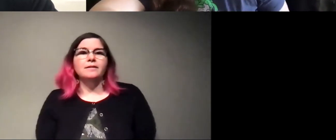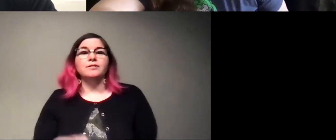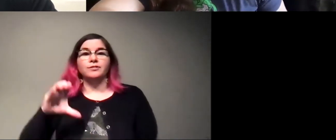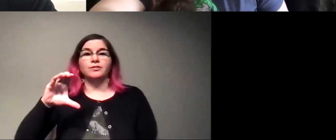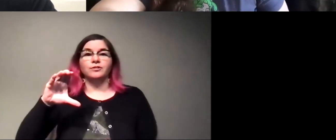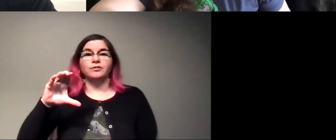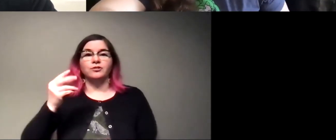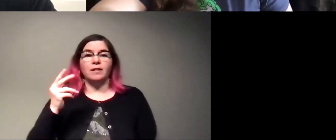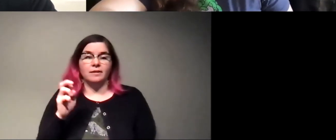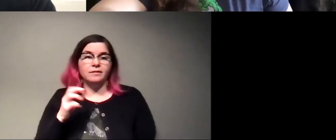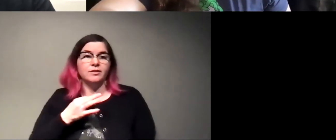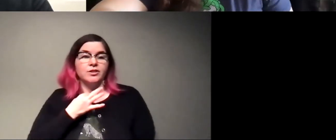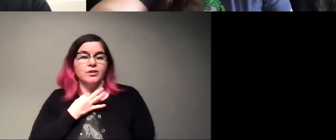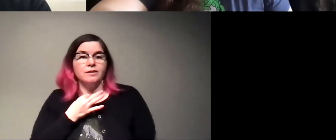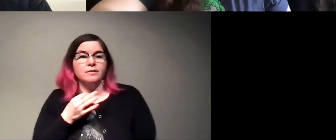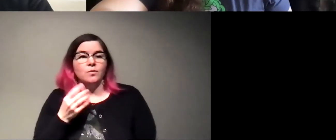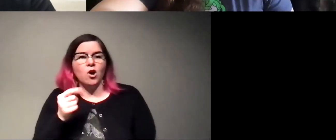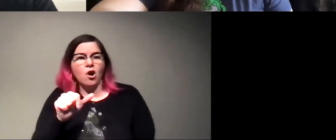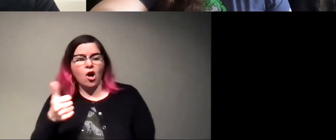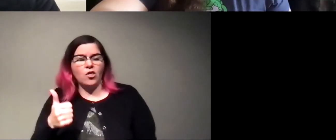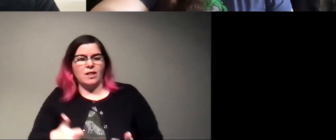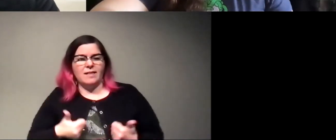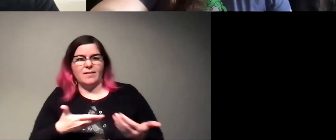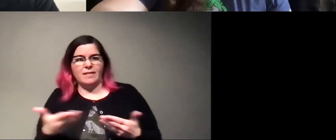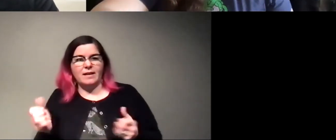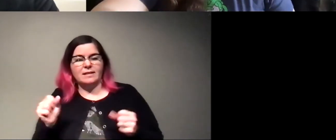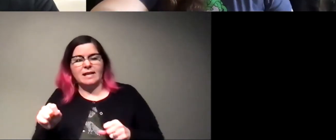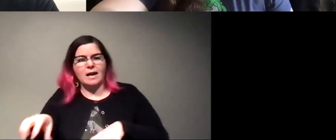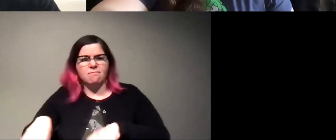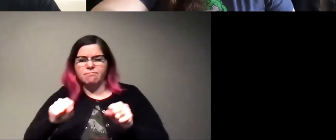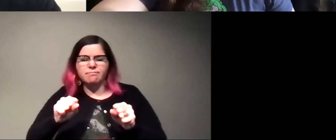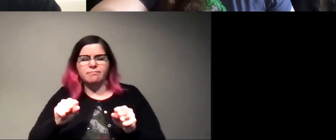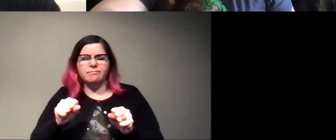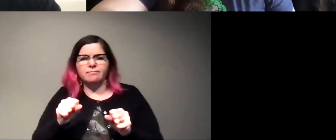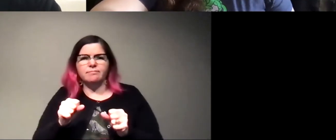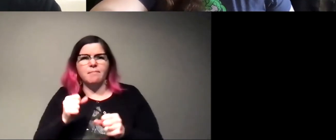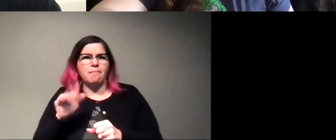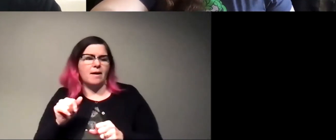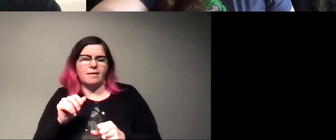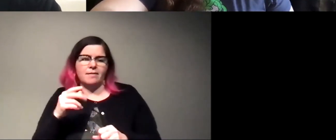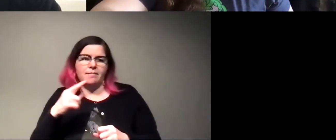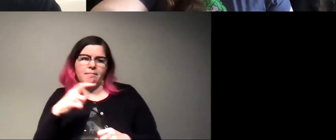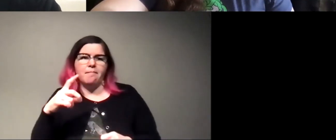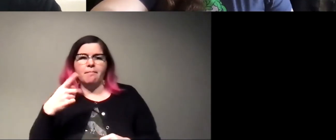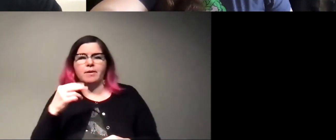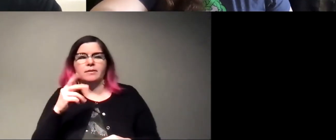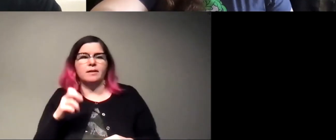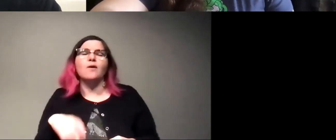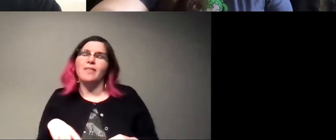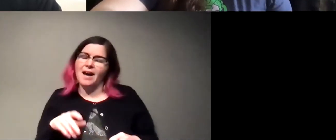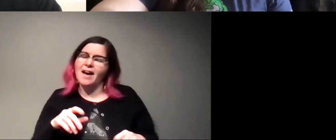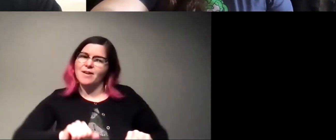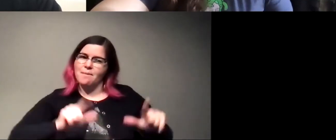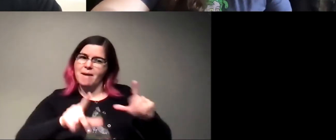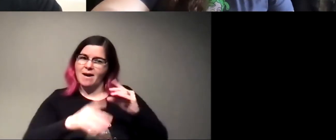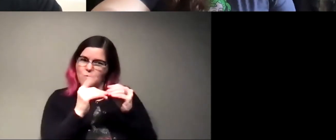Charlene would like to know what other organisms can get hijacked by parasites. Okay, so that did unlock one of my bonus slides. Is that